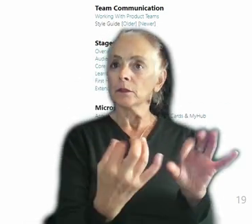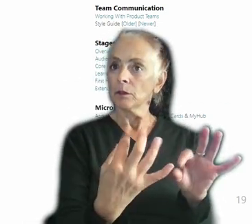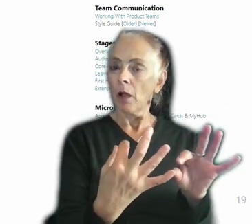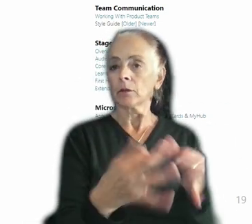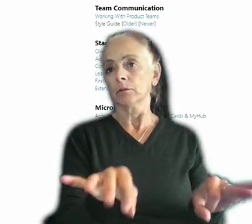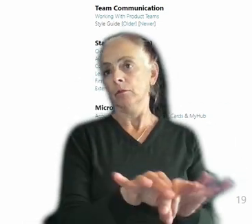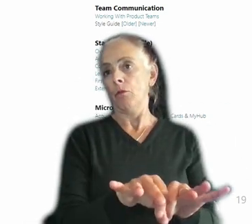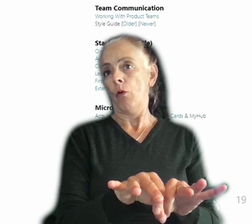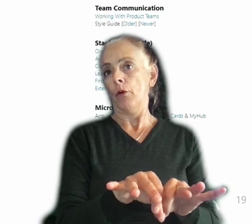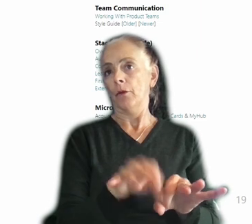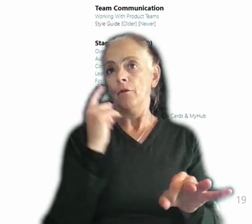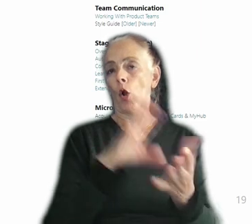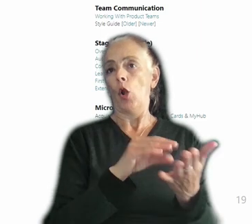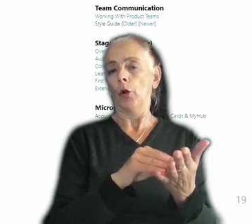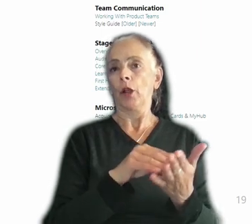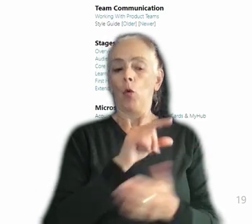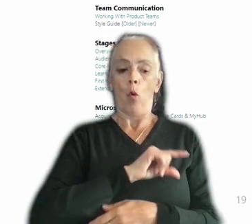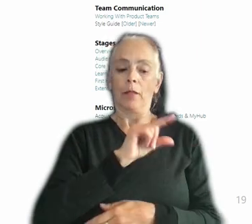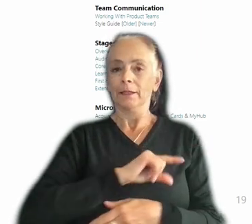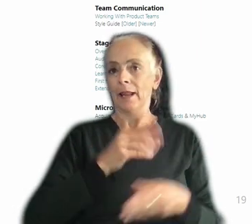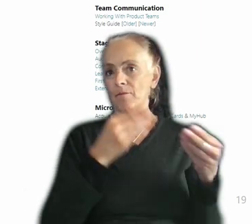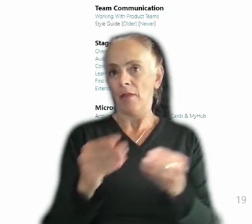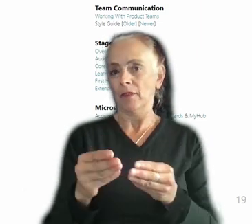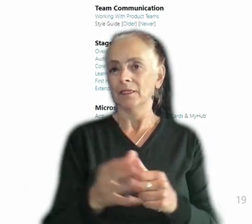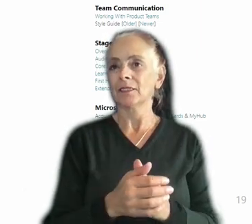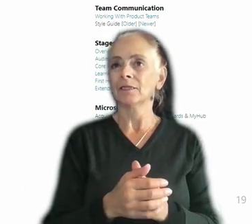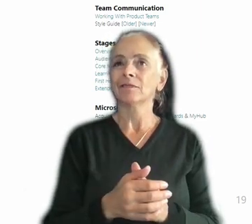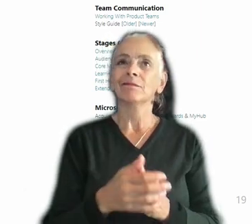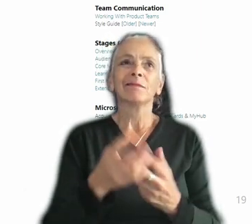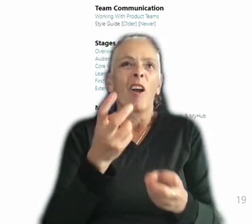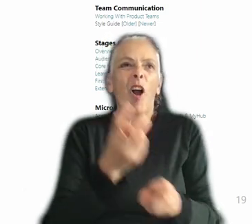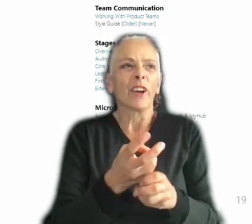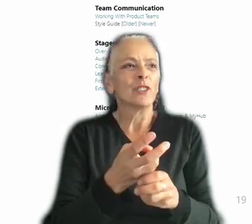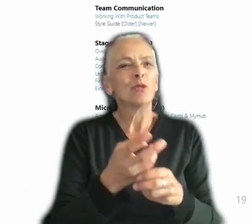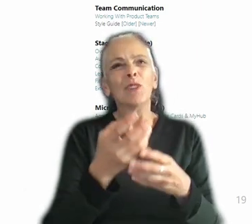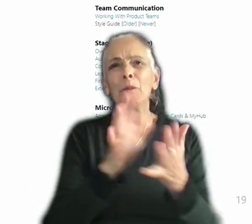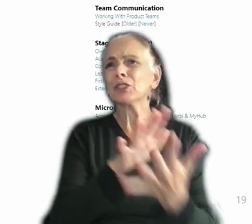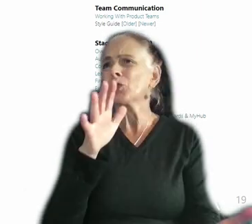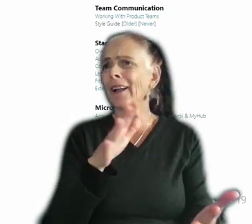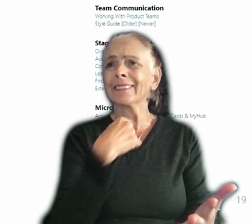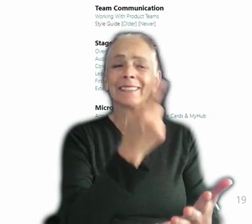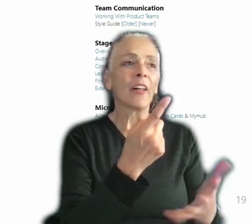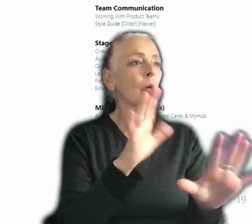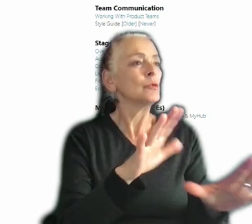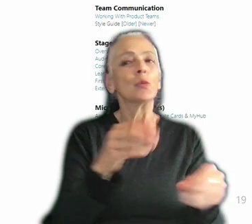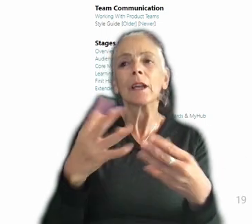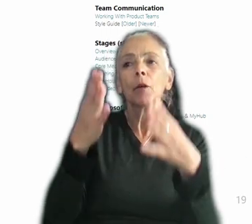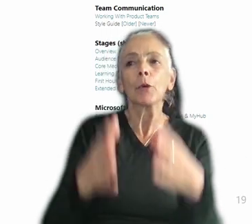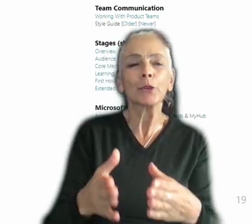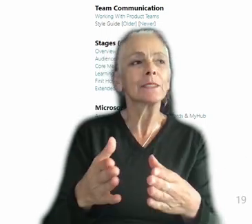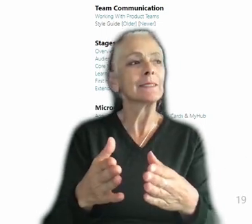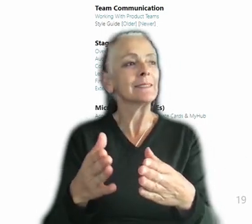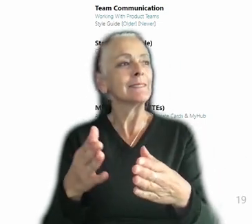mastering qualitative methods, right? It is hard to tell people in the abstract that you should give someone space in an interview and allow the silence to become